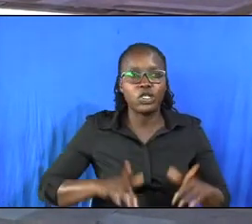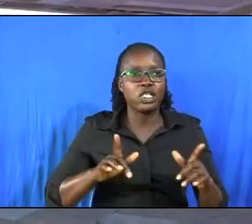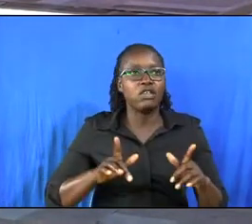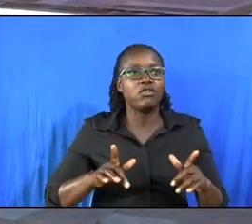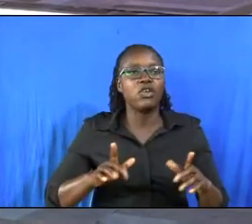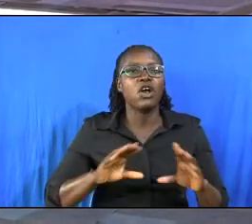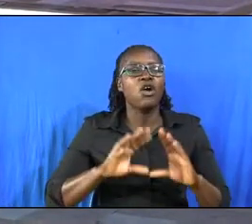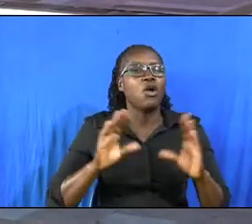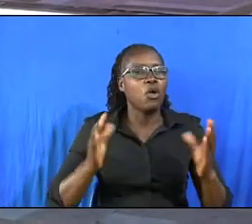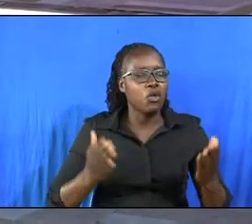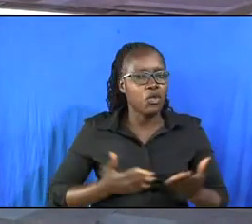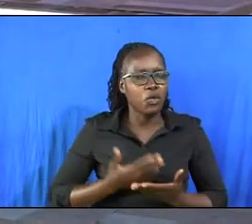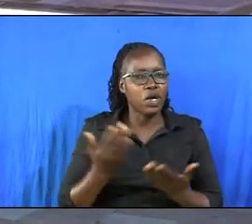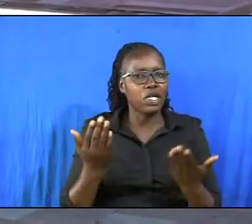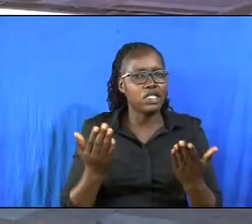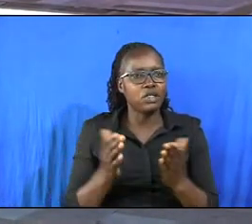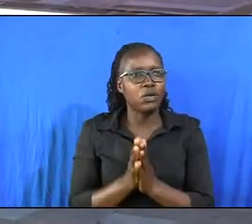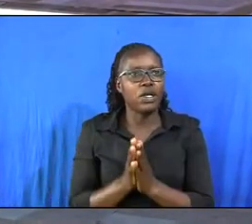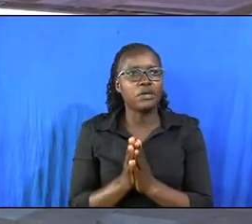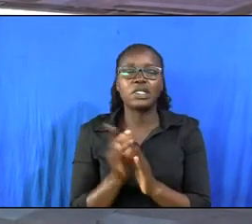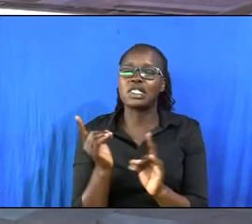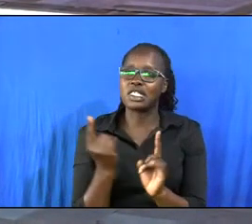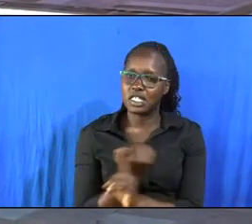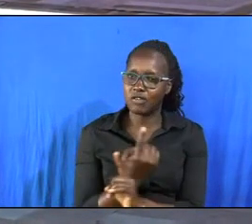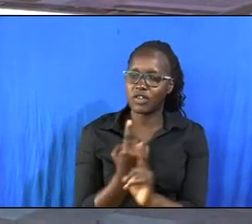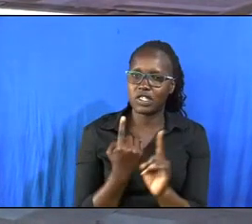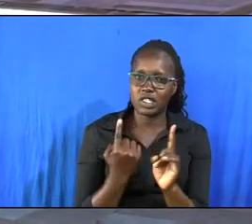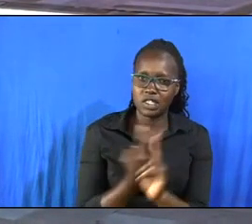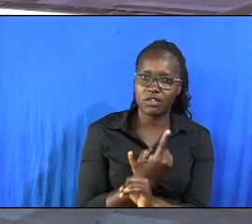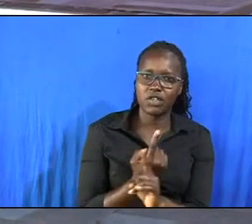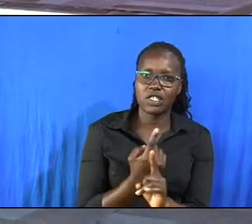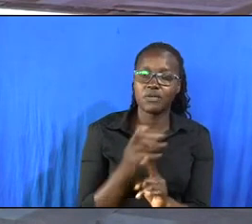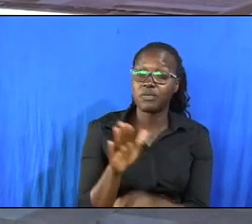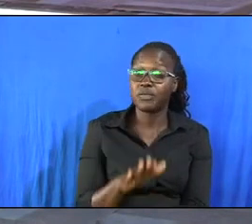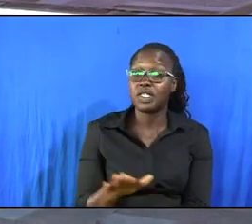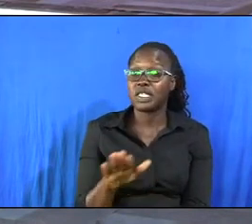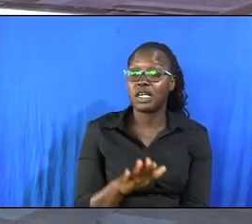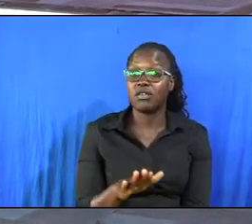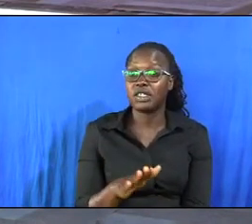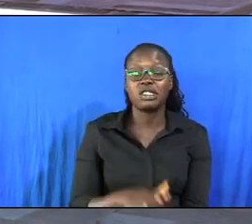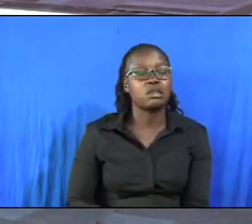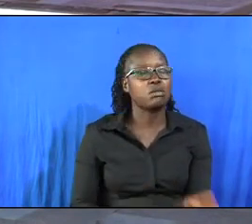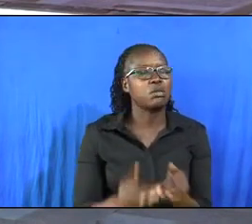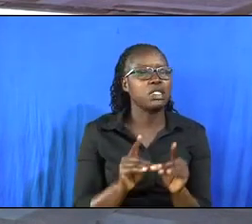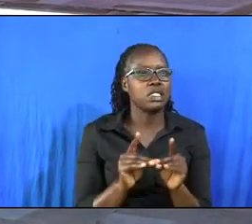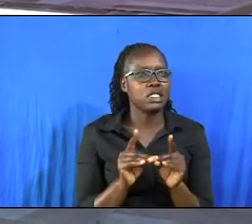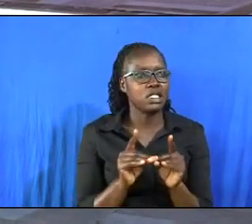planet walking every day in different in different avenues meeting